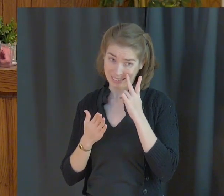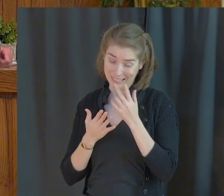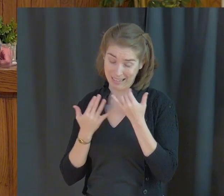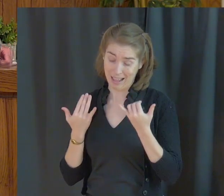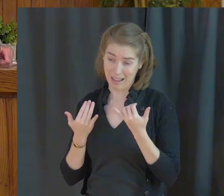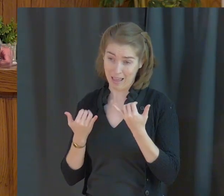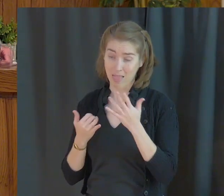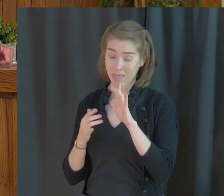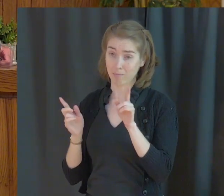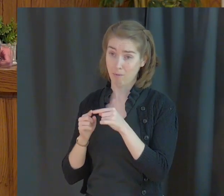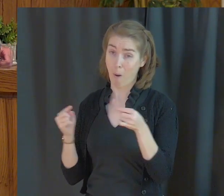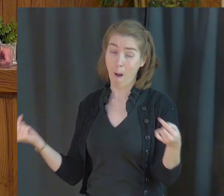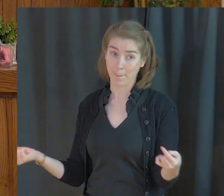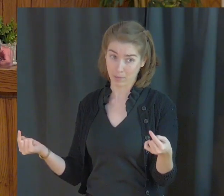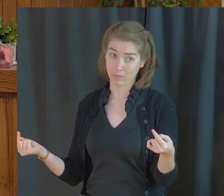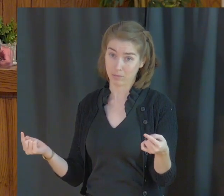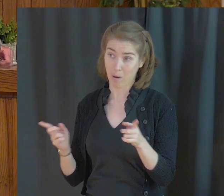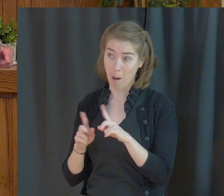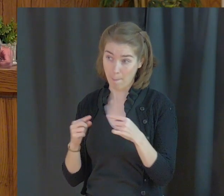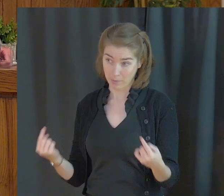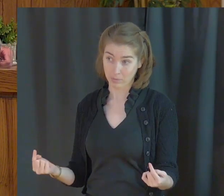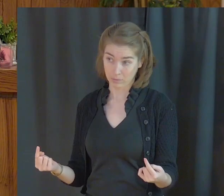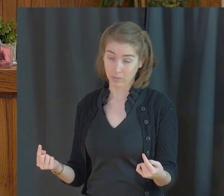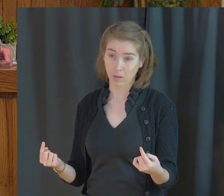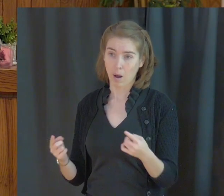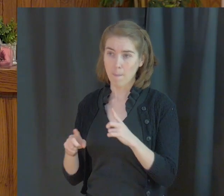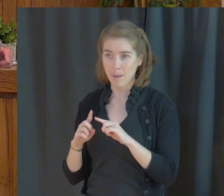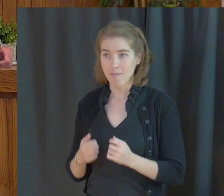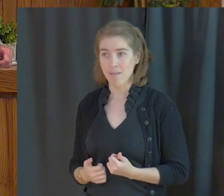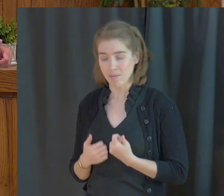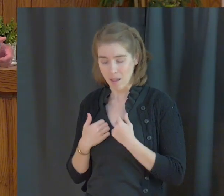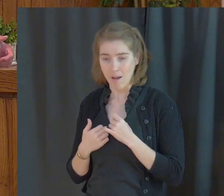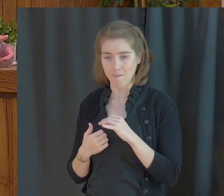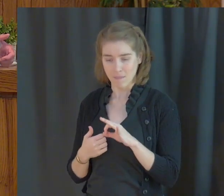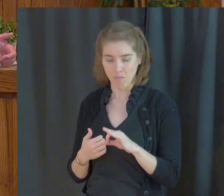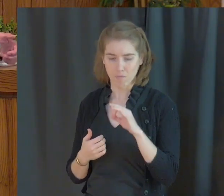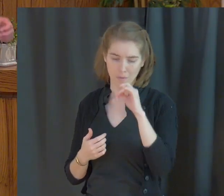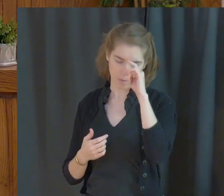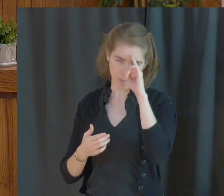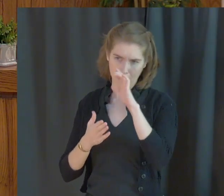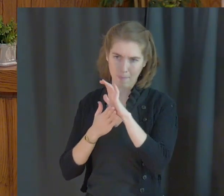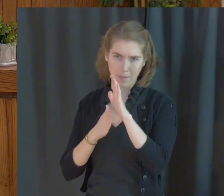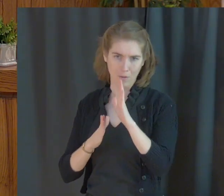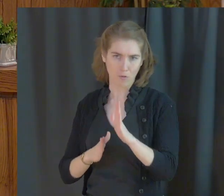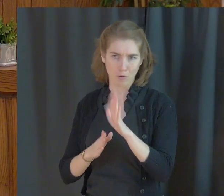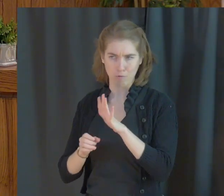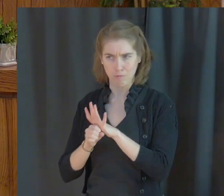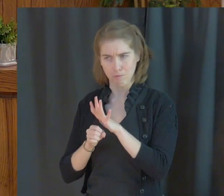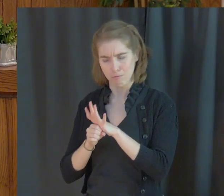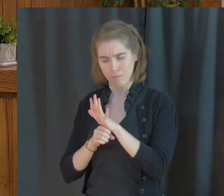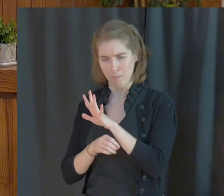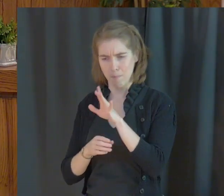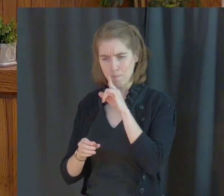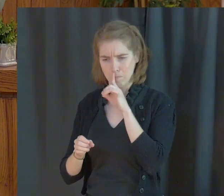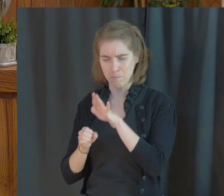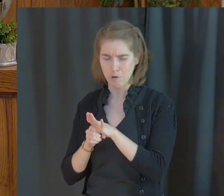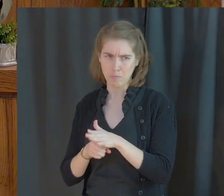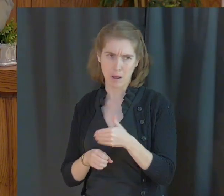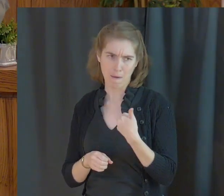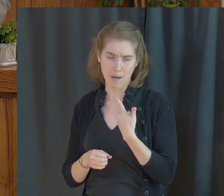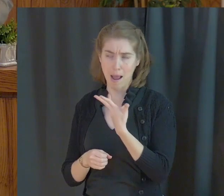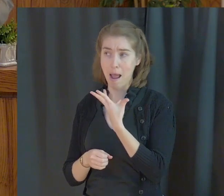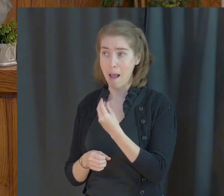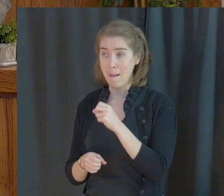opposite is promised us. But yet the life of the believer is full of promises and